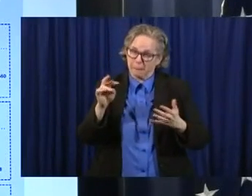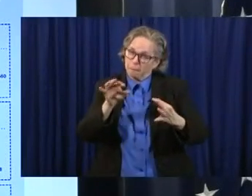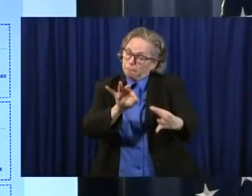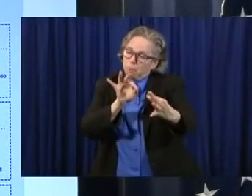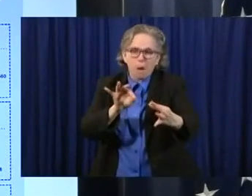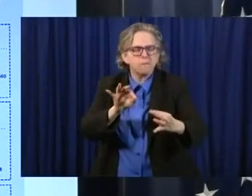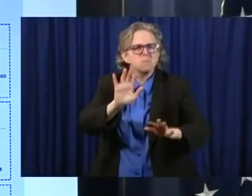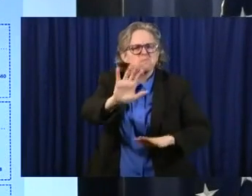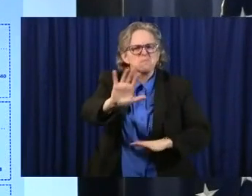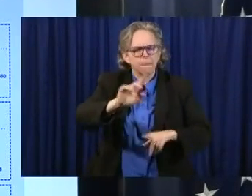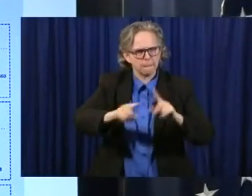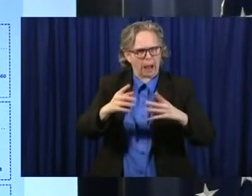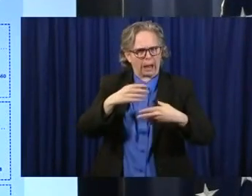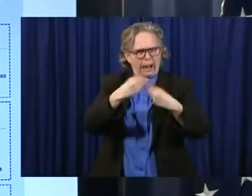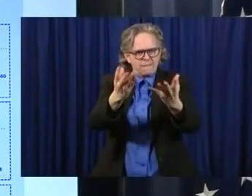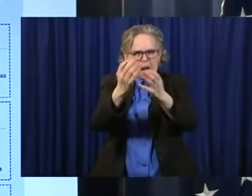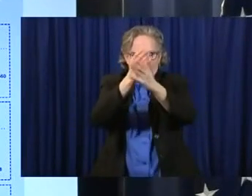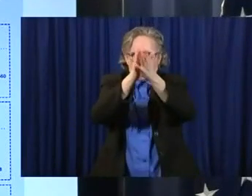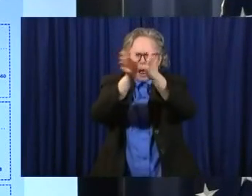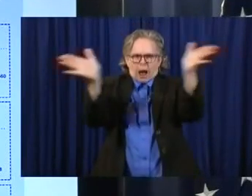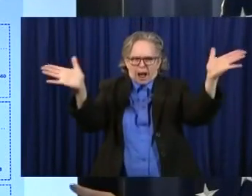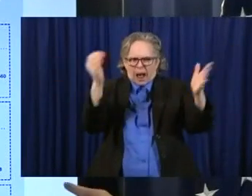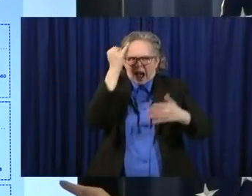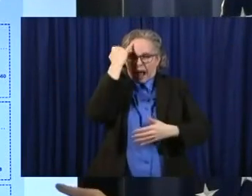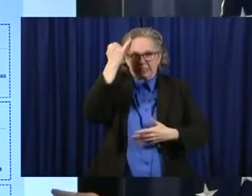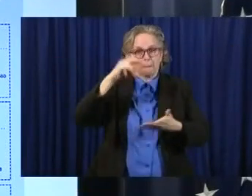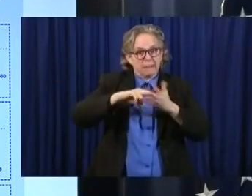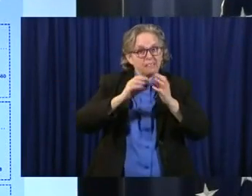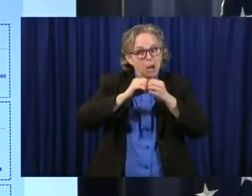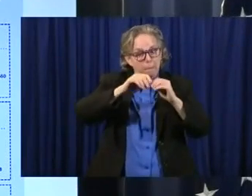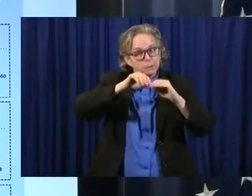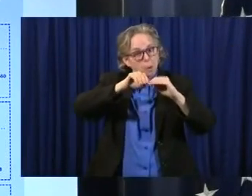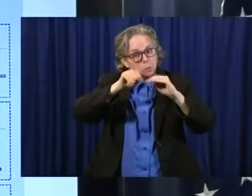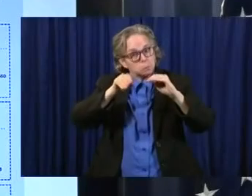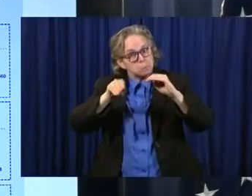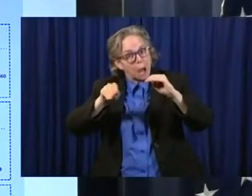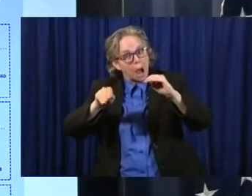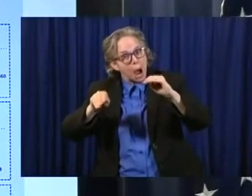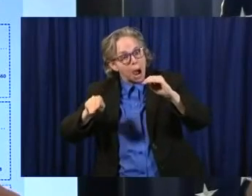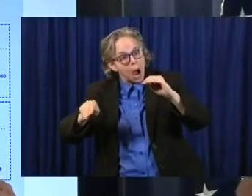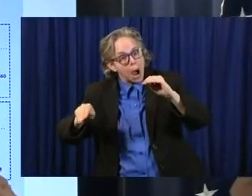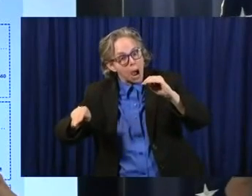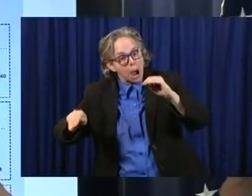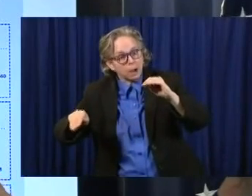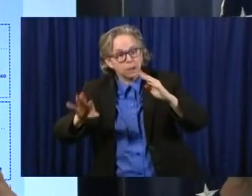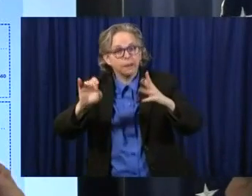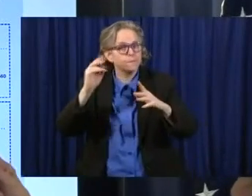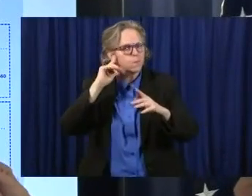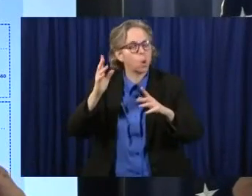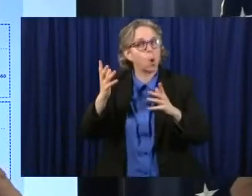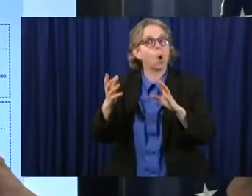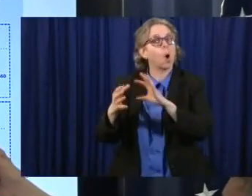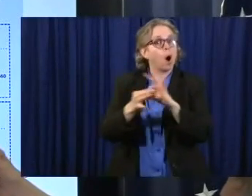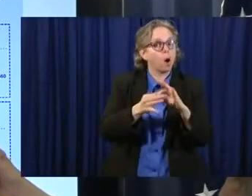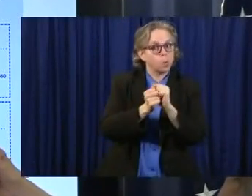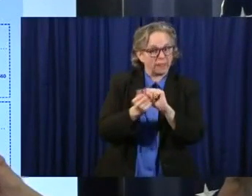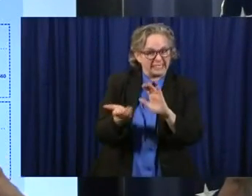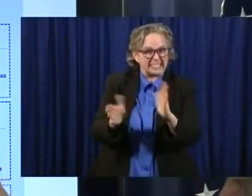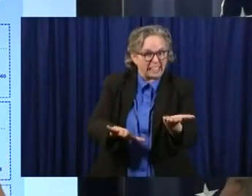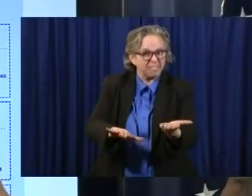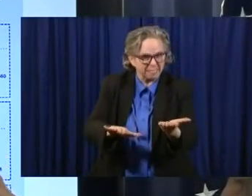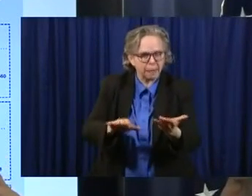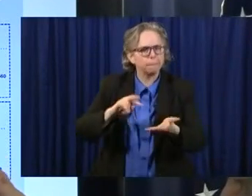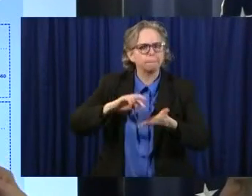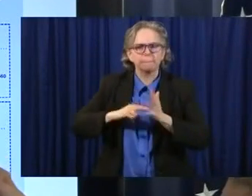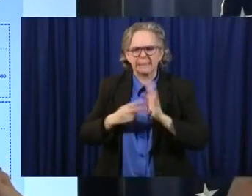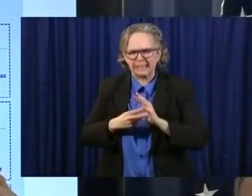It is going down. You can see a trend line on deaths. This was due, I think Dr. Atkin would tell you, to just